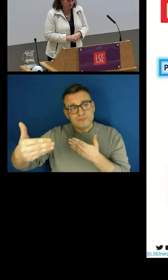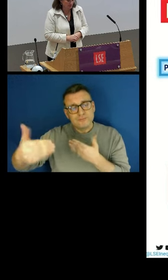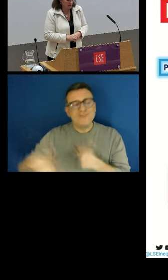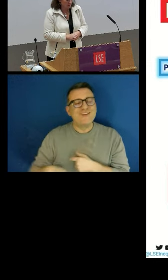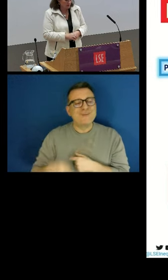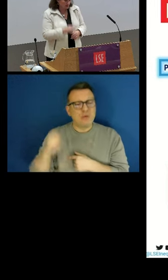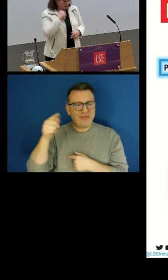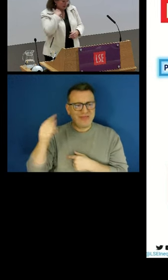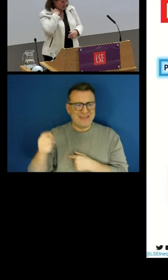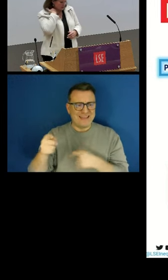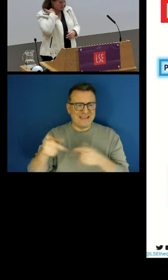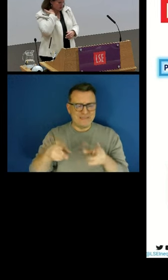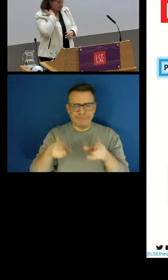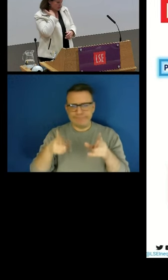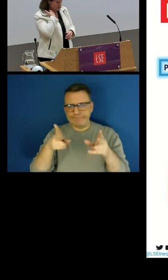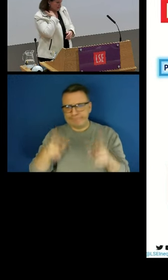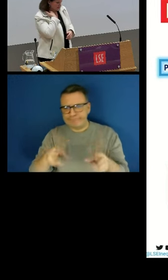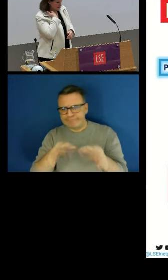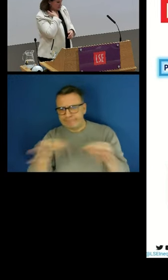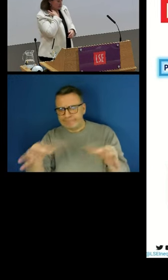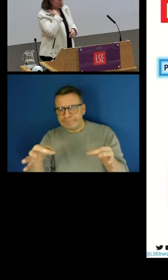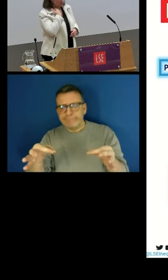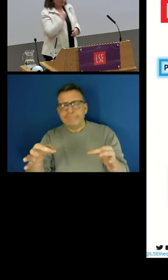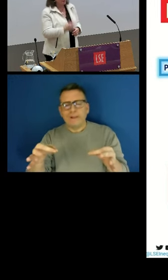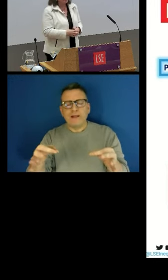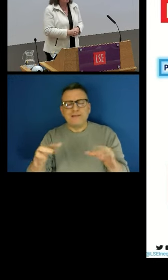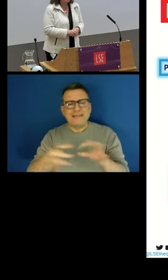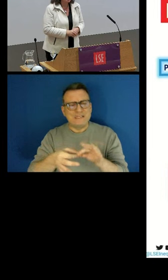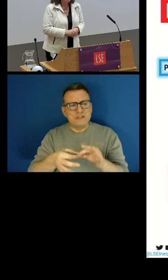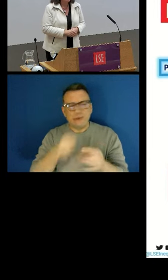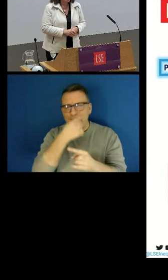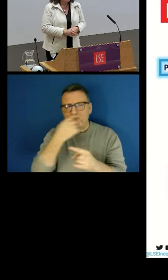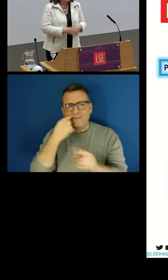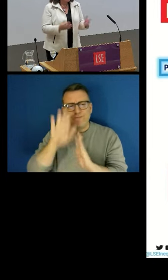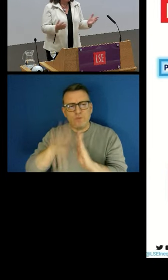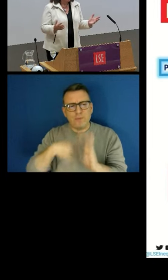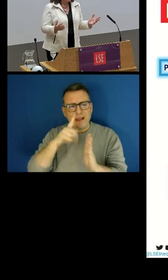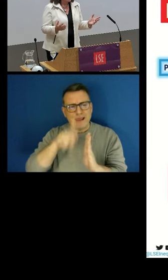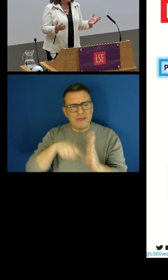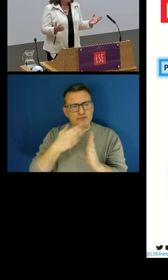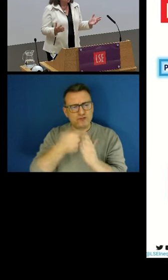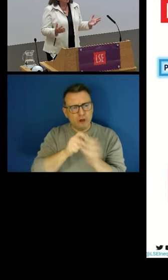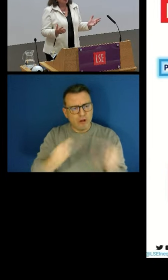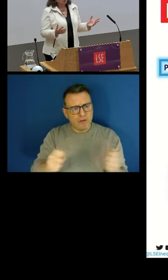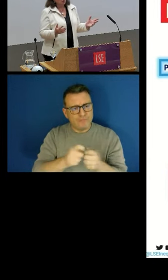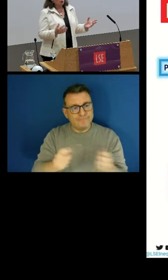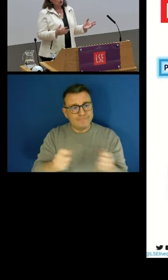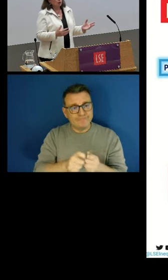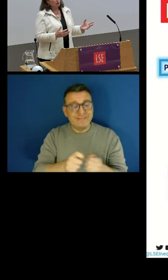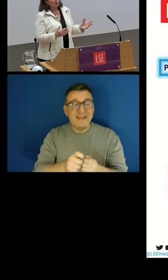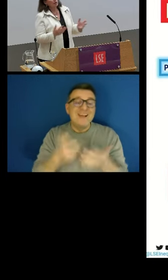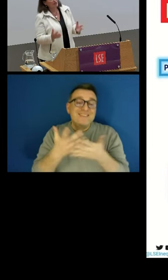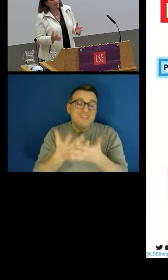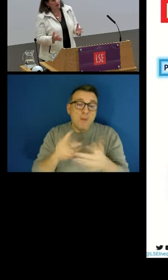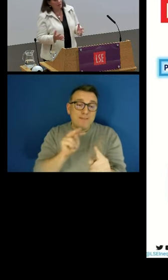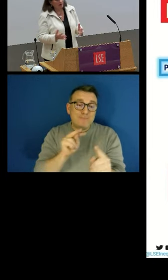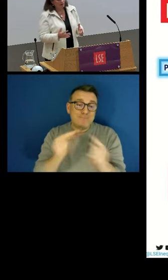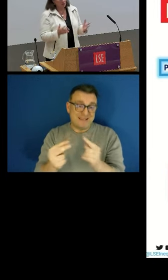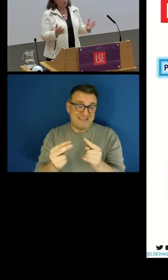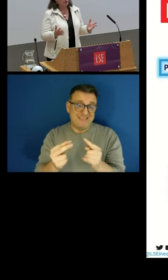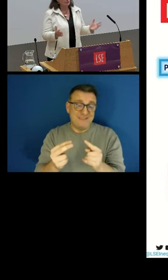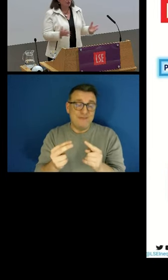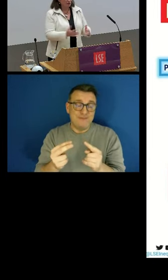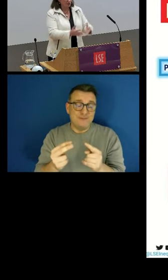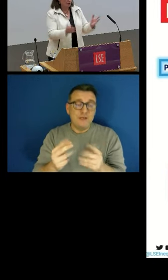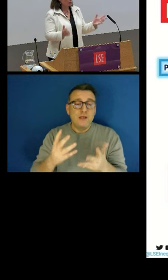literature. The other thing I wanted to talk about is the actual perspective. So if we ask workers, what do you most care